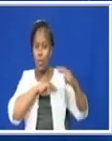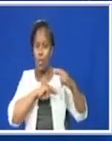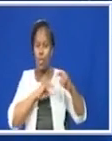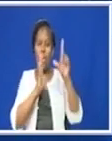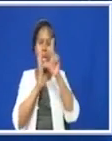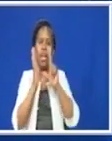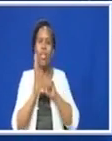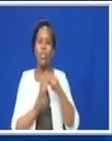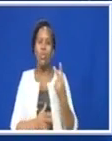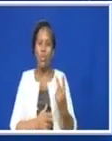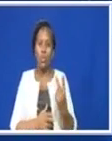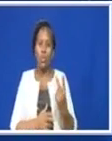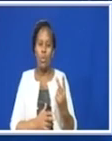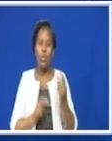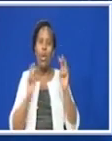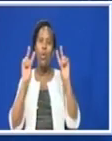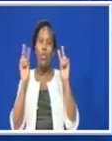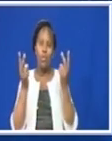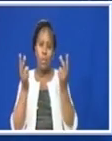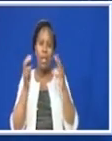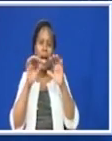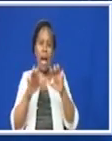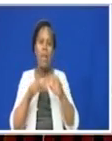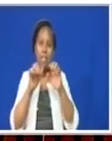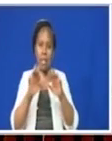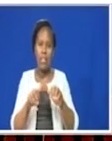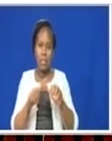2, and our topic is Agriculture.